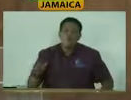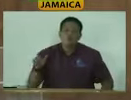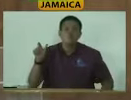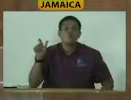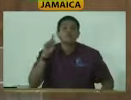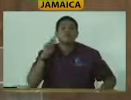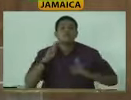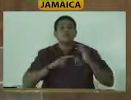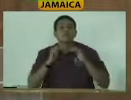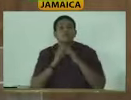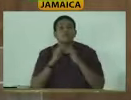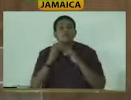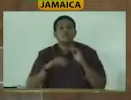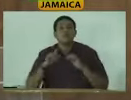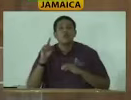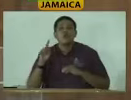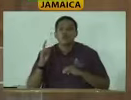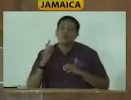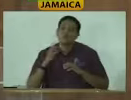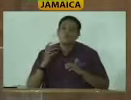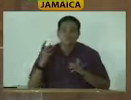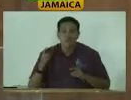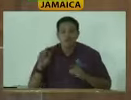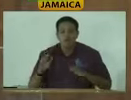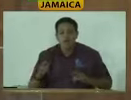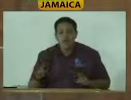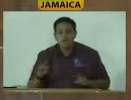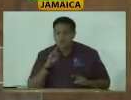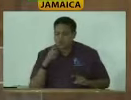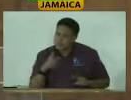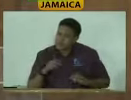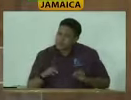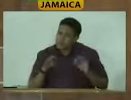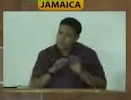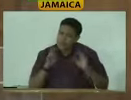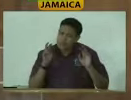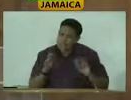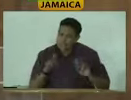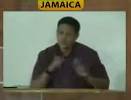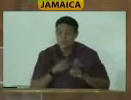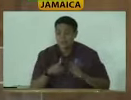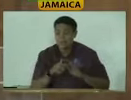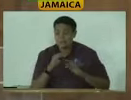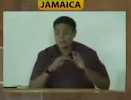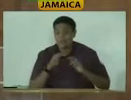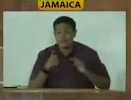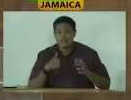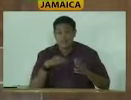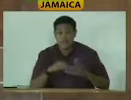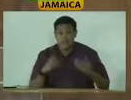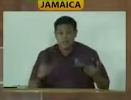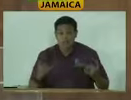buildings with more than one story and so on. These are very important issues. This building that we're in now